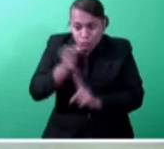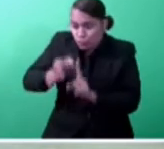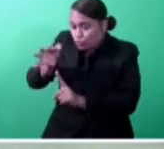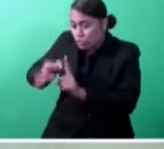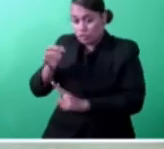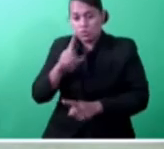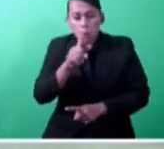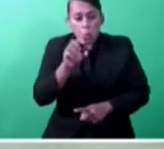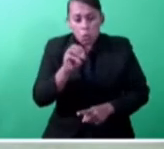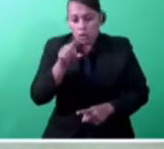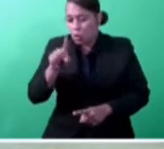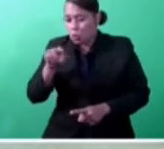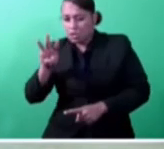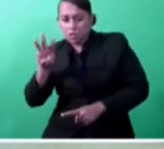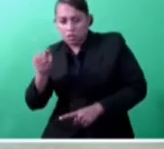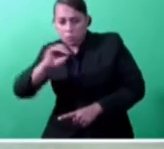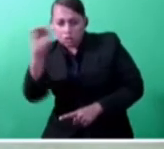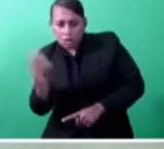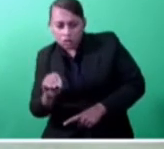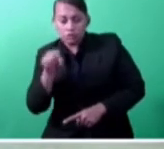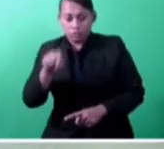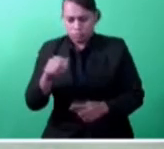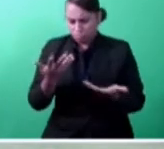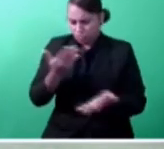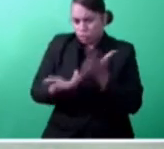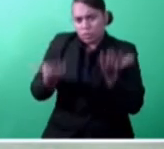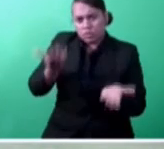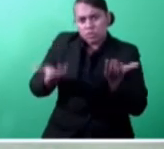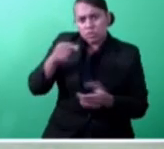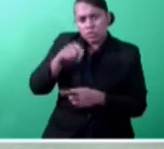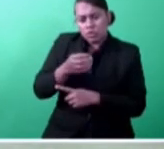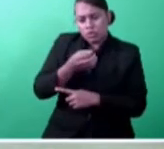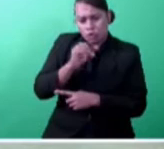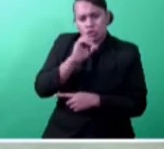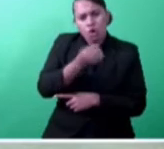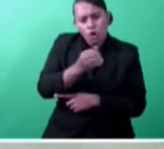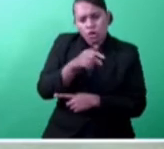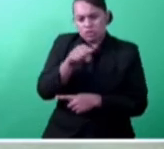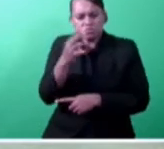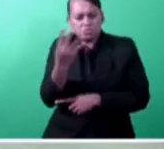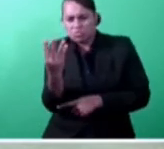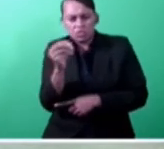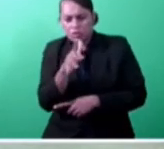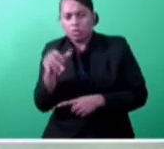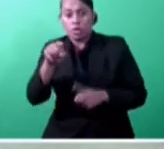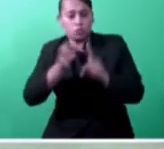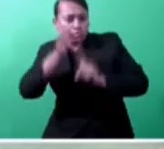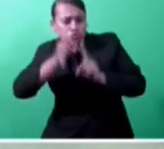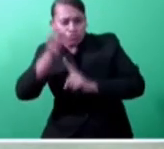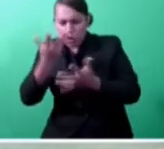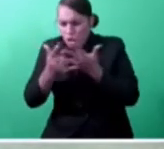as compared to a 0.04 improvement in the 2019 Ease of Doing Business Report.